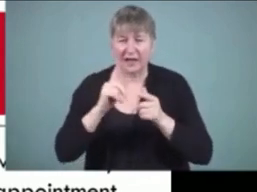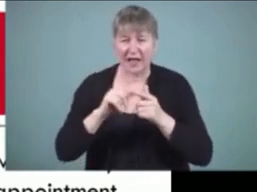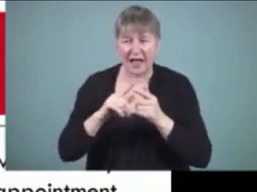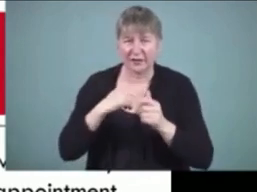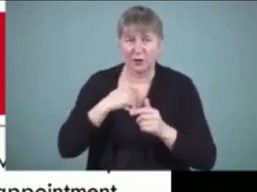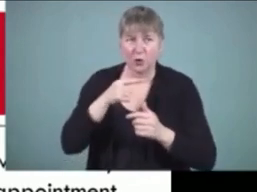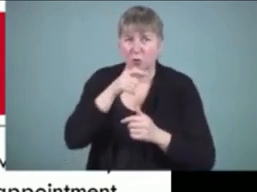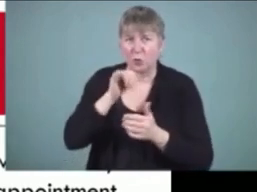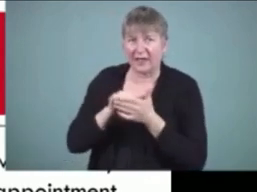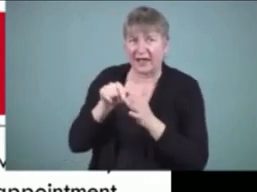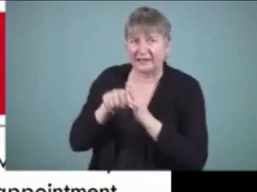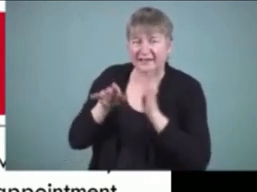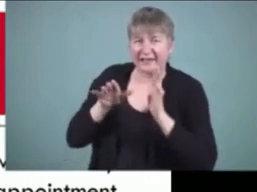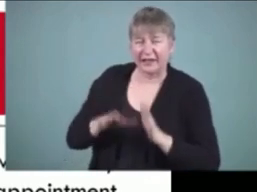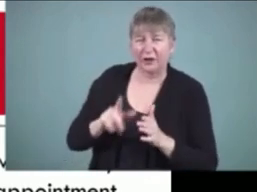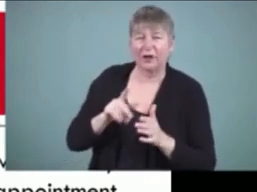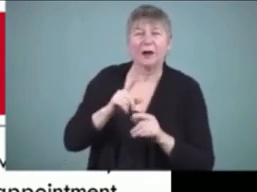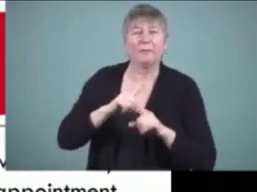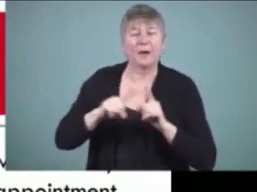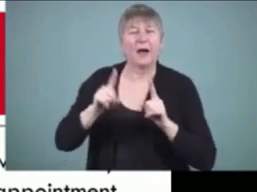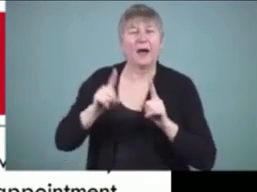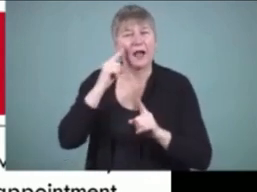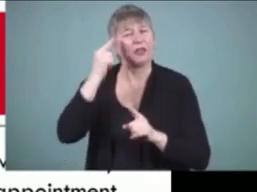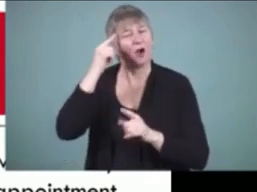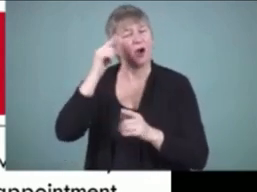were memorable simply for their uniqueness.